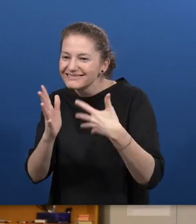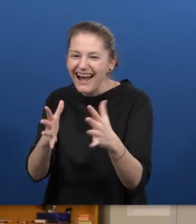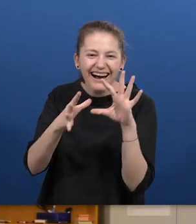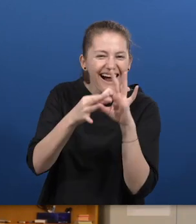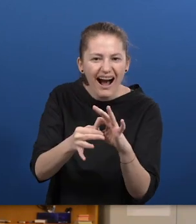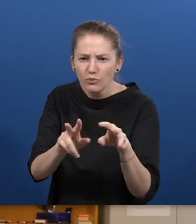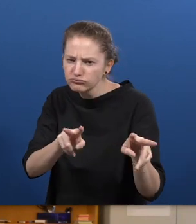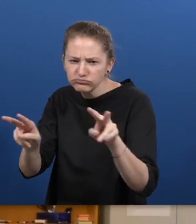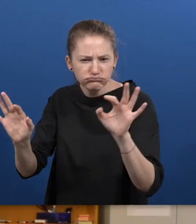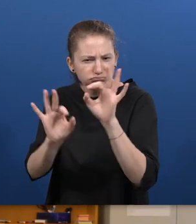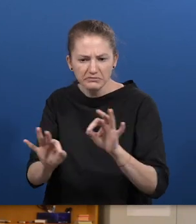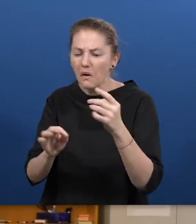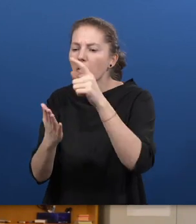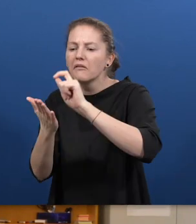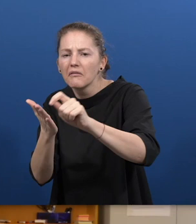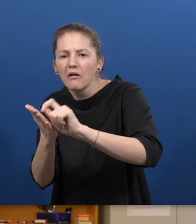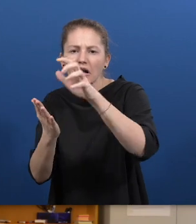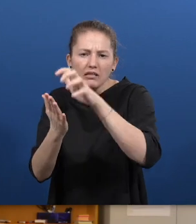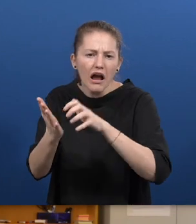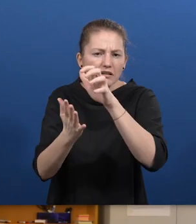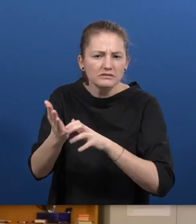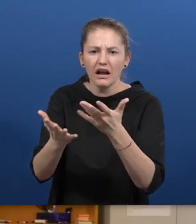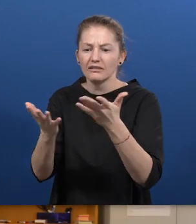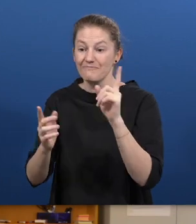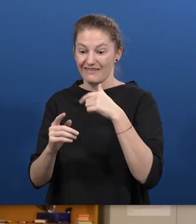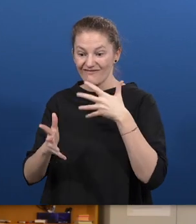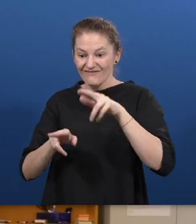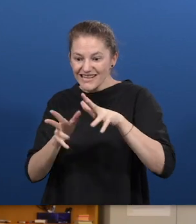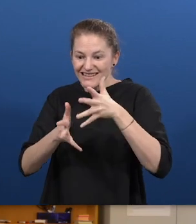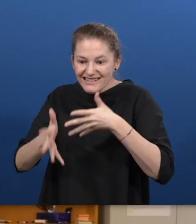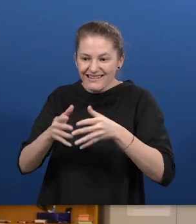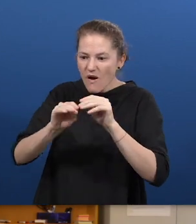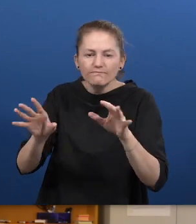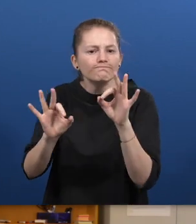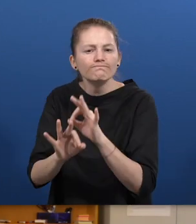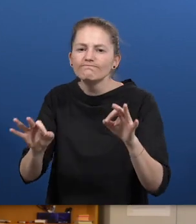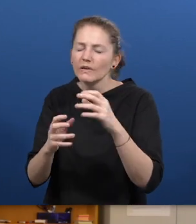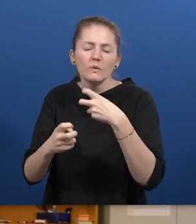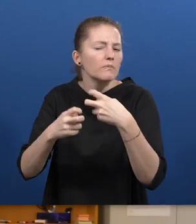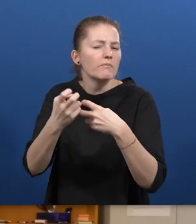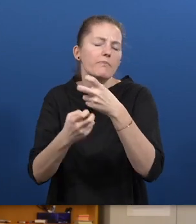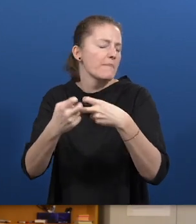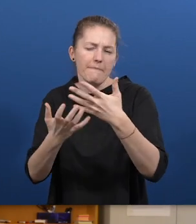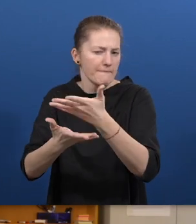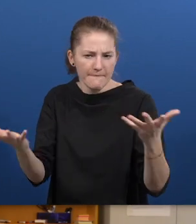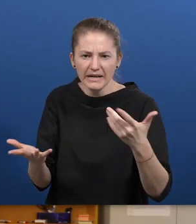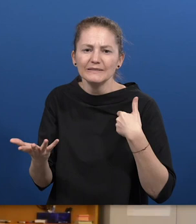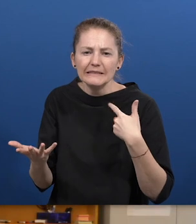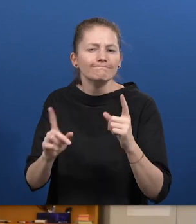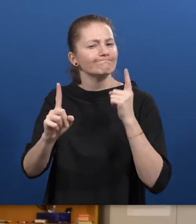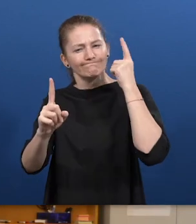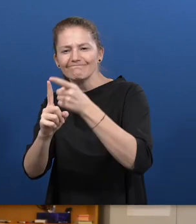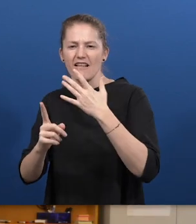that nothing was able to cover our needs to work with Sign Language. Either they used just written texts only or implementing